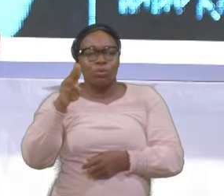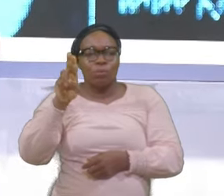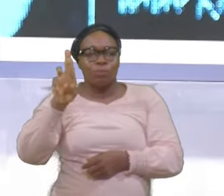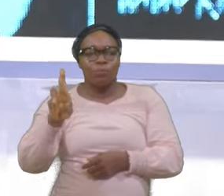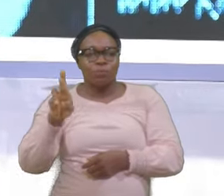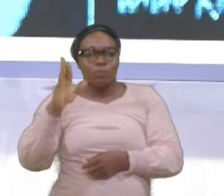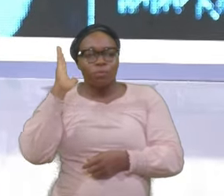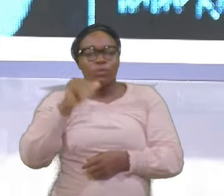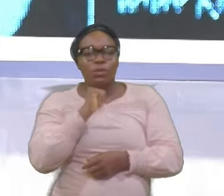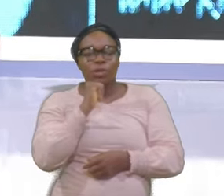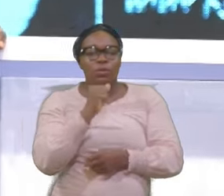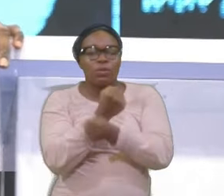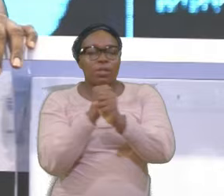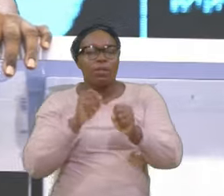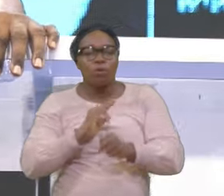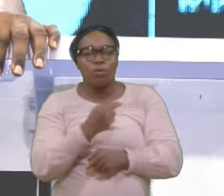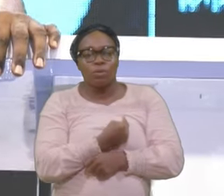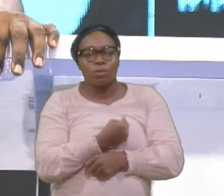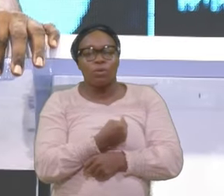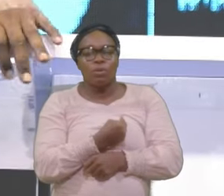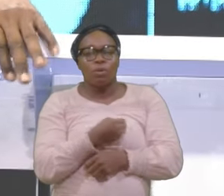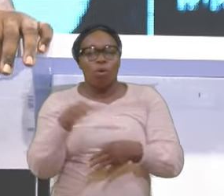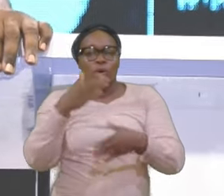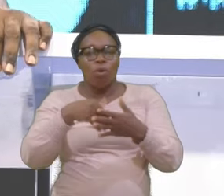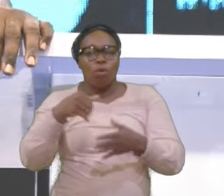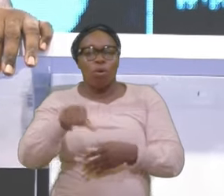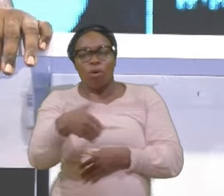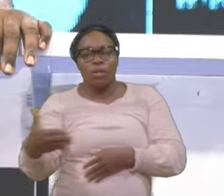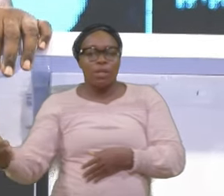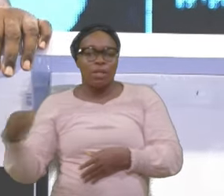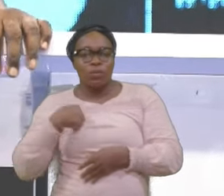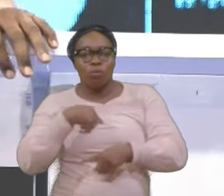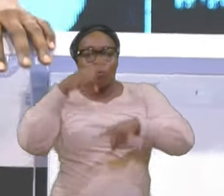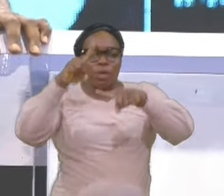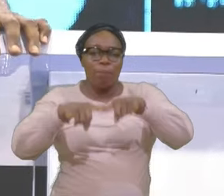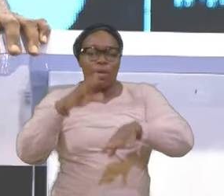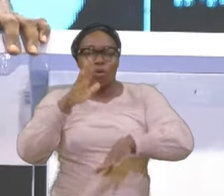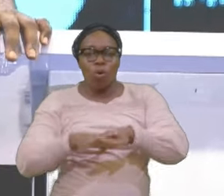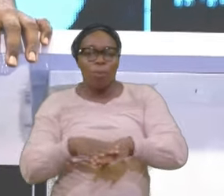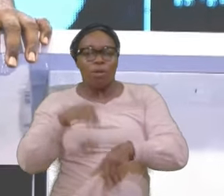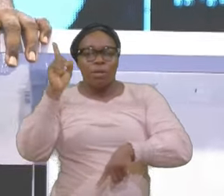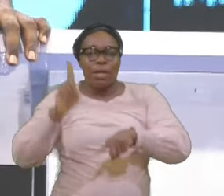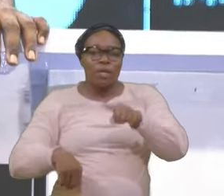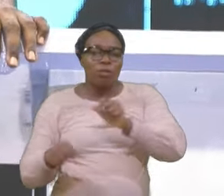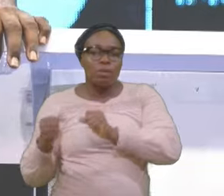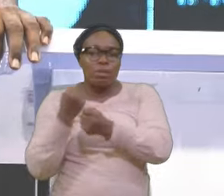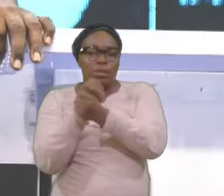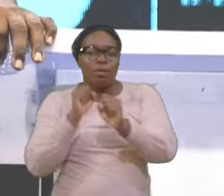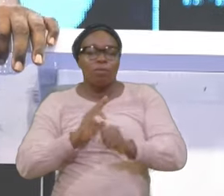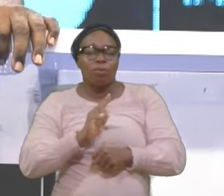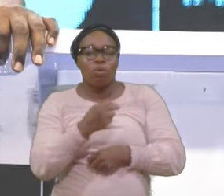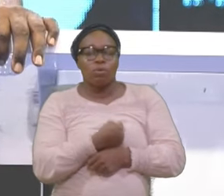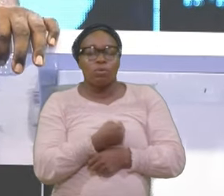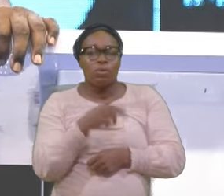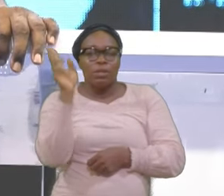Us All the Other Things Who have Depended Upon In our Foolishness The reckless